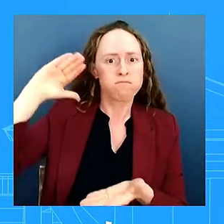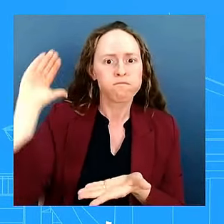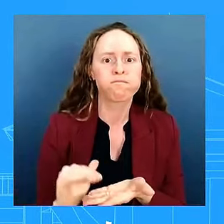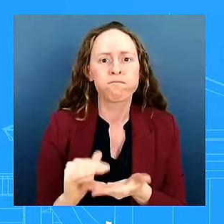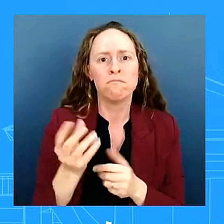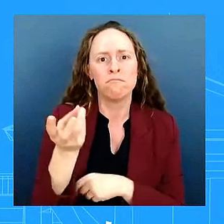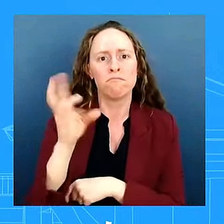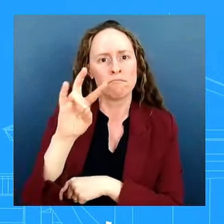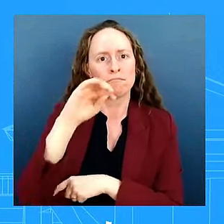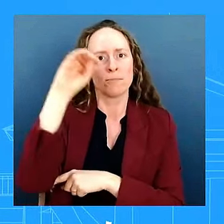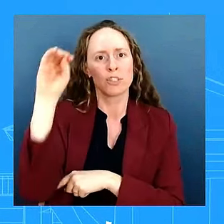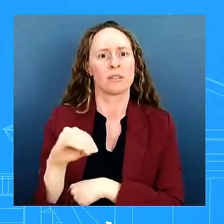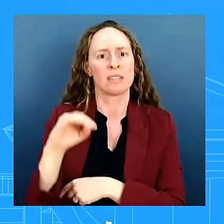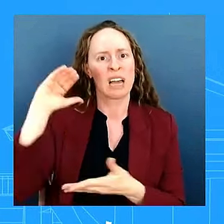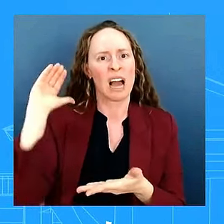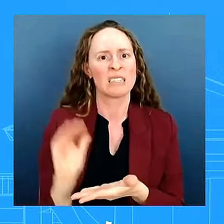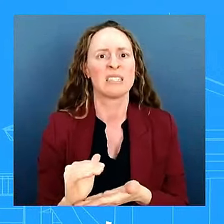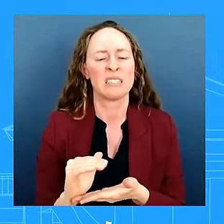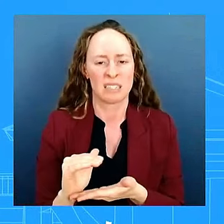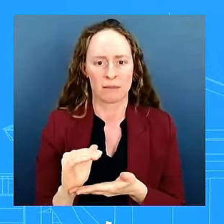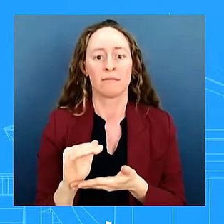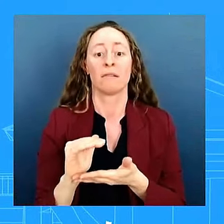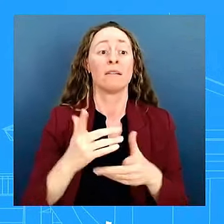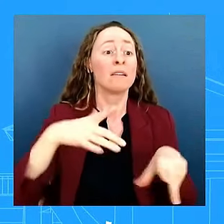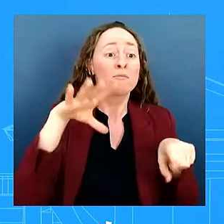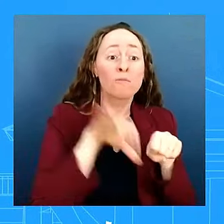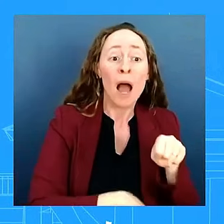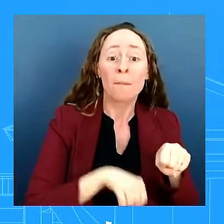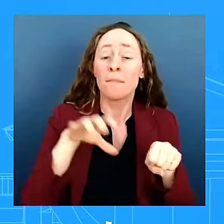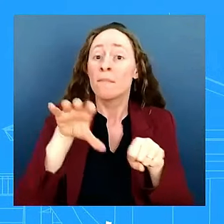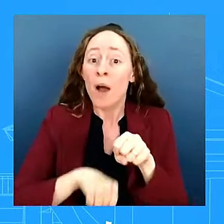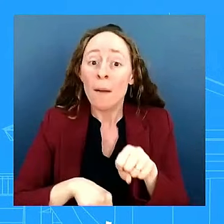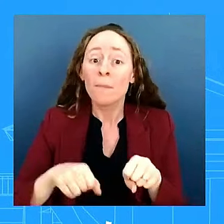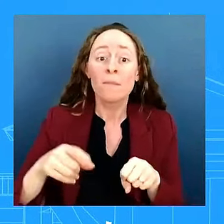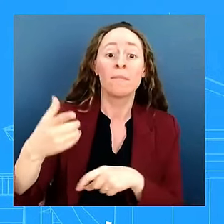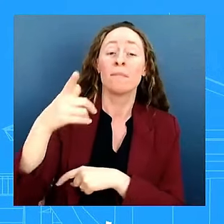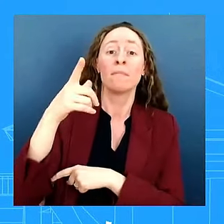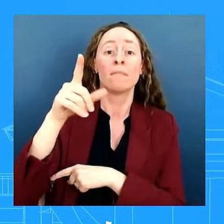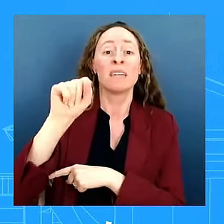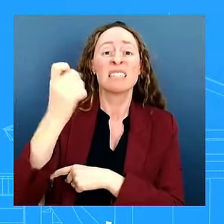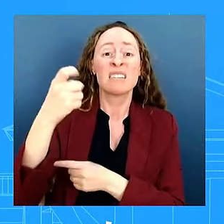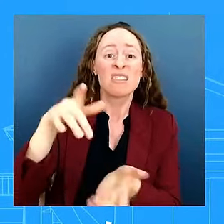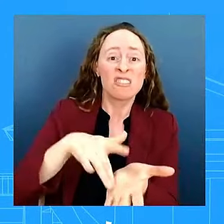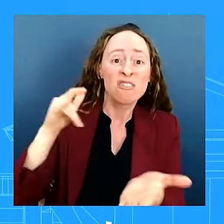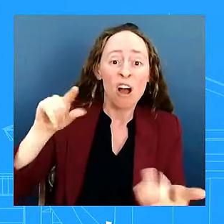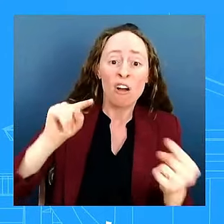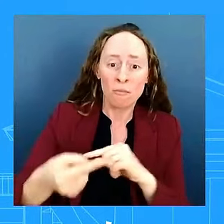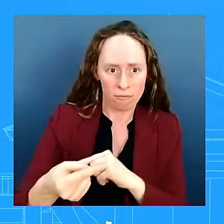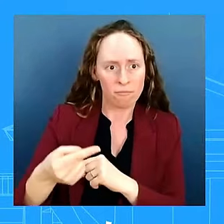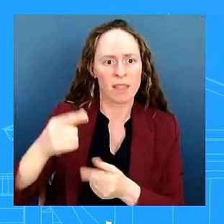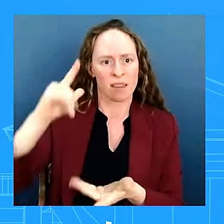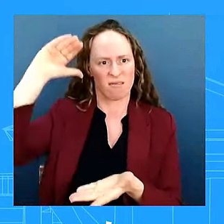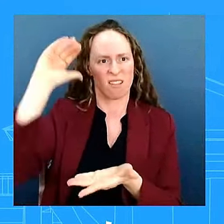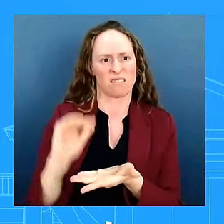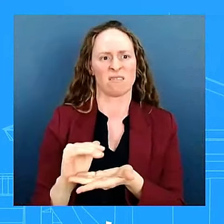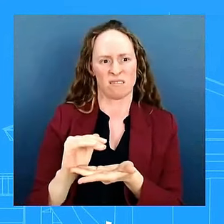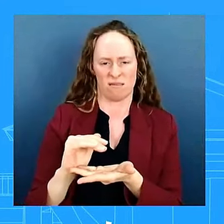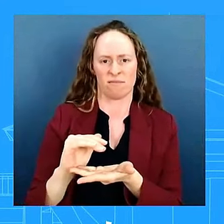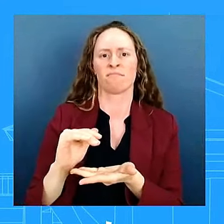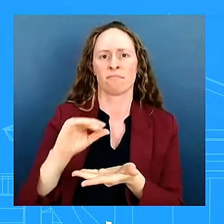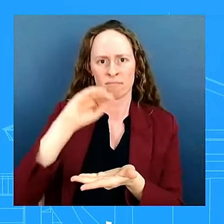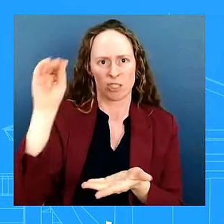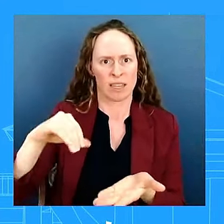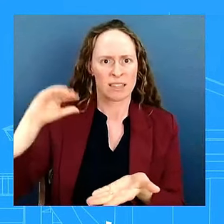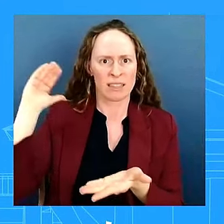by 56 percent it is one of the reasons why joe biden calls it his proudest legislative achievement